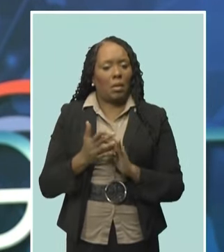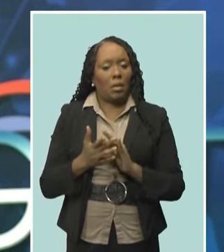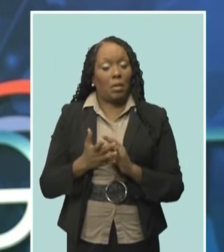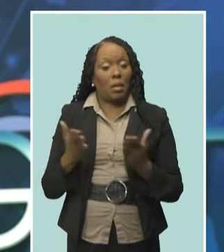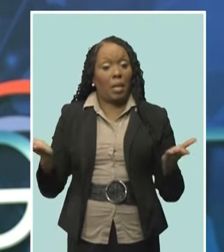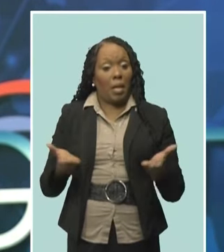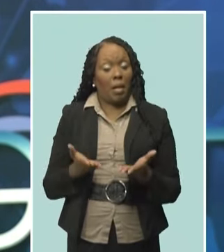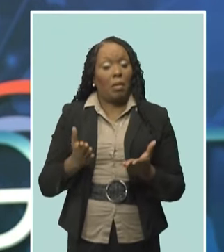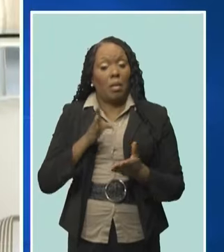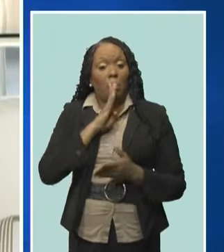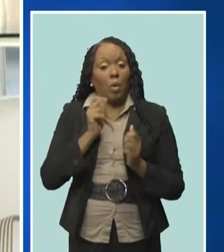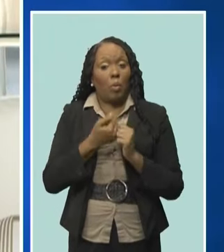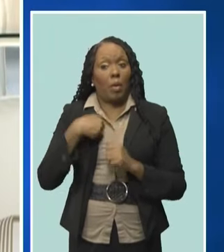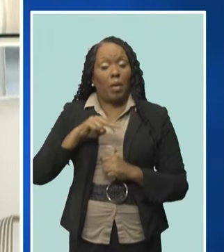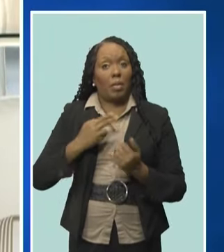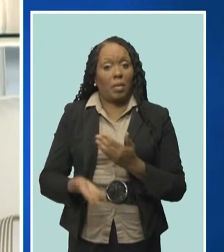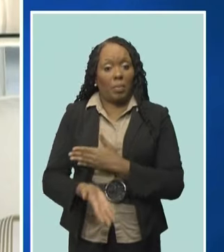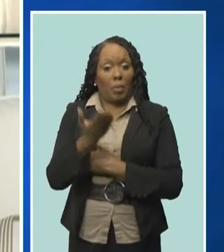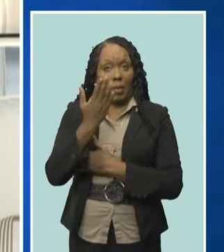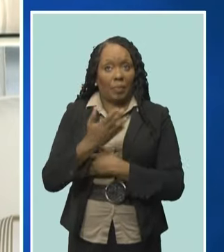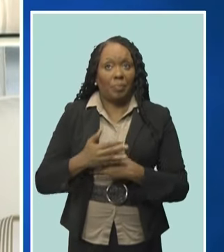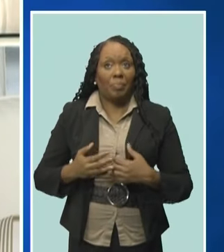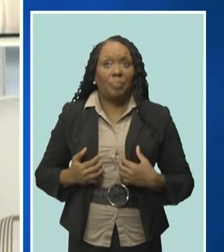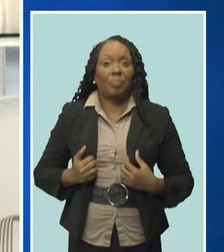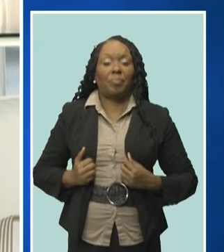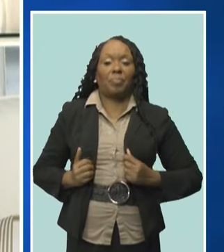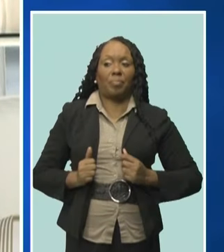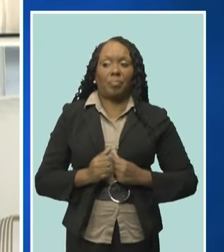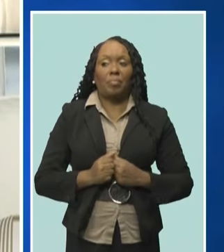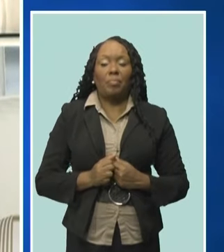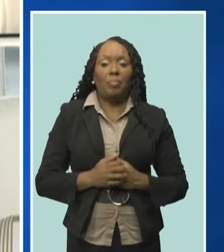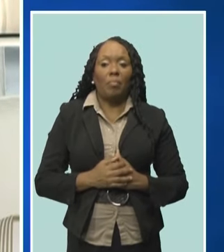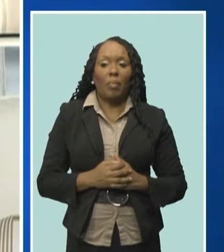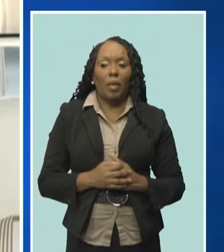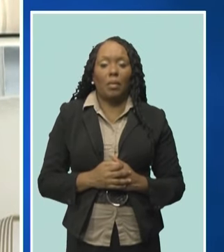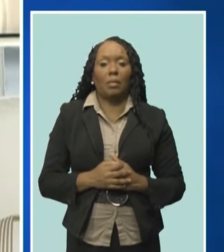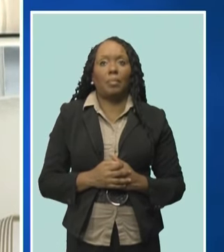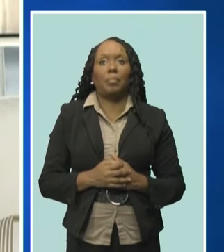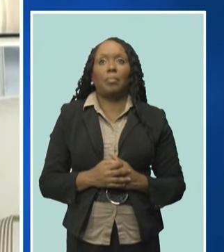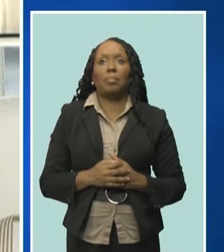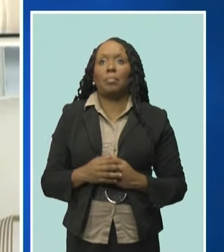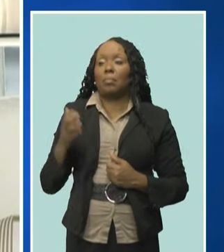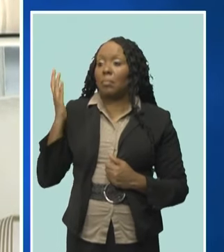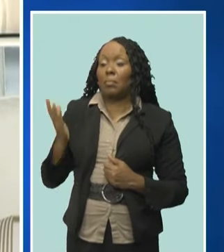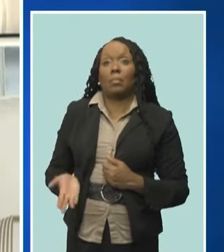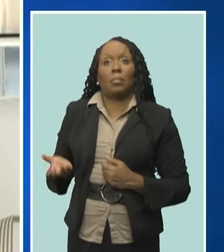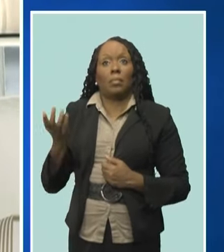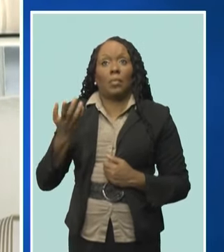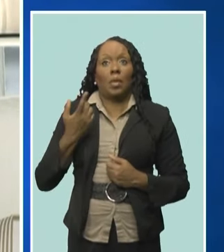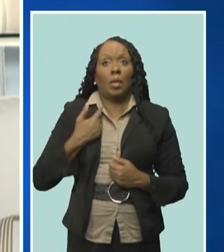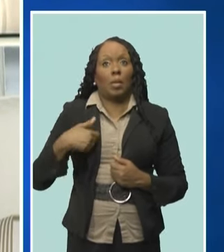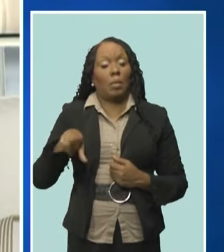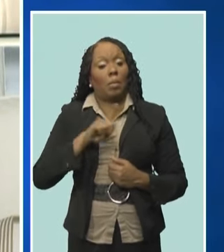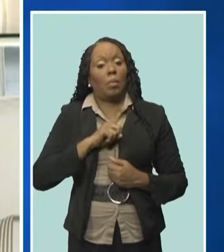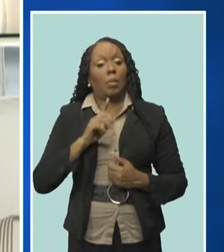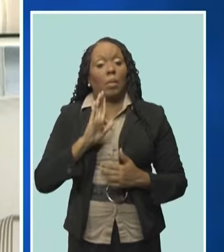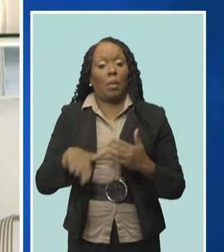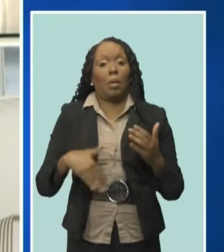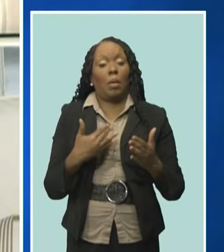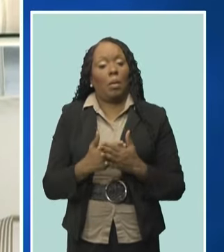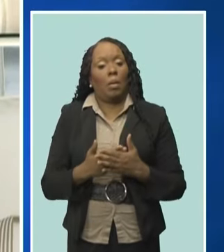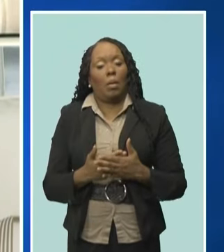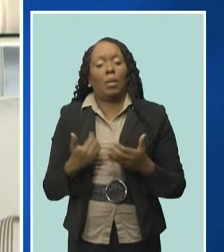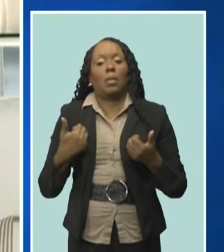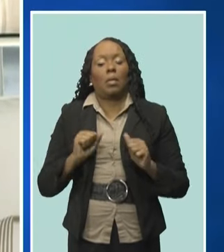Barbados. And basically that's what we're all trying to do. We invite everyone to come and hear